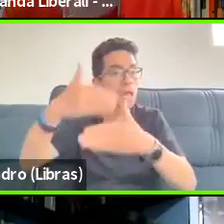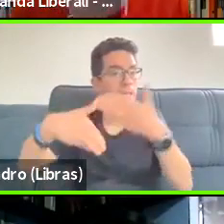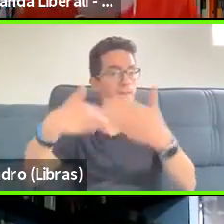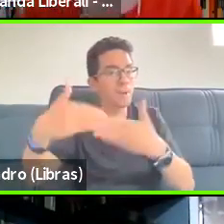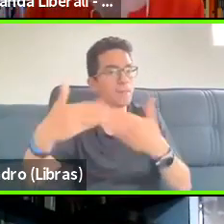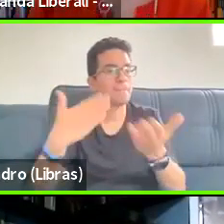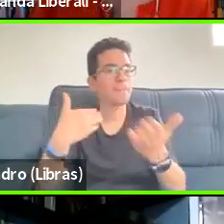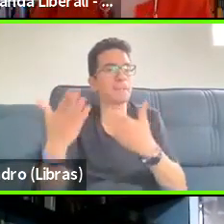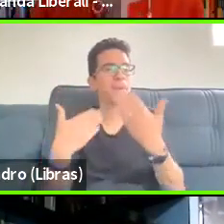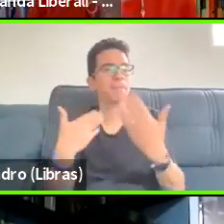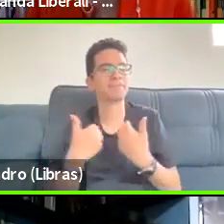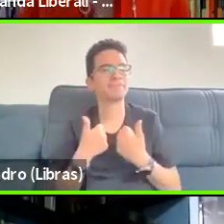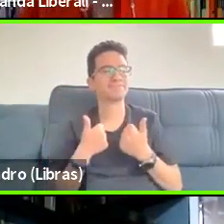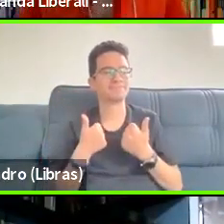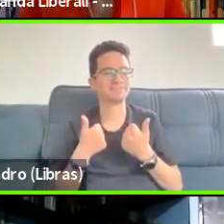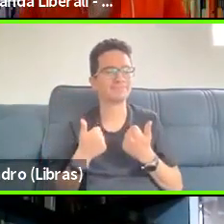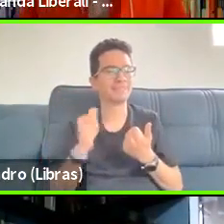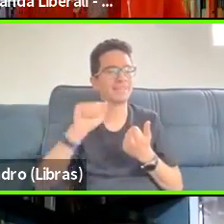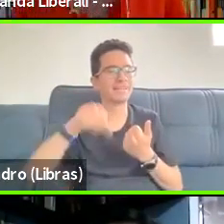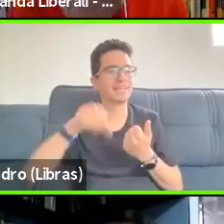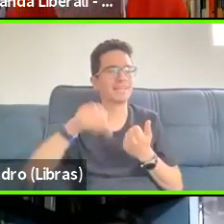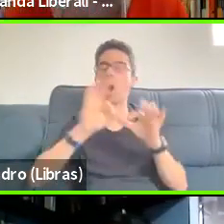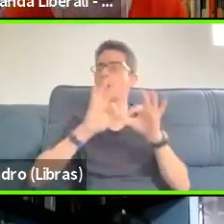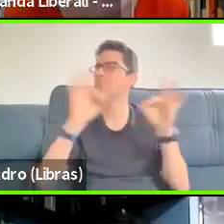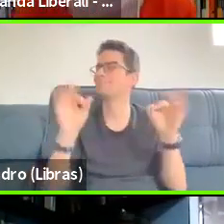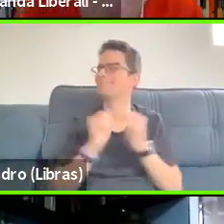things together in the future. I have plans.